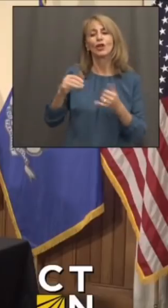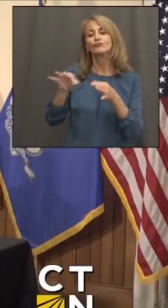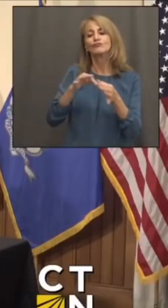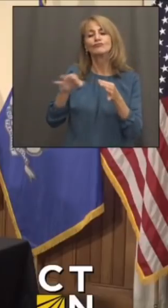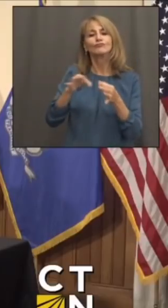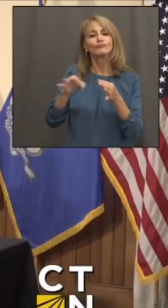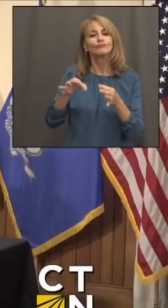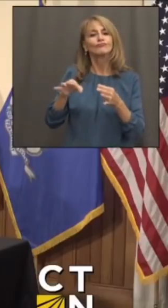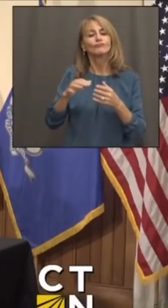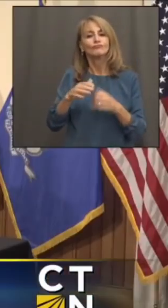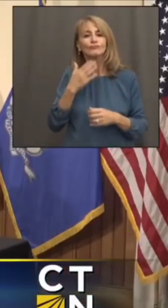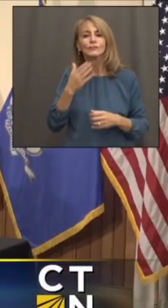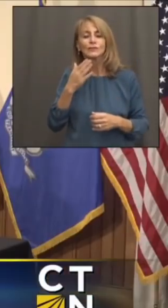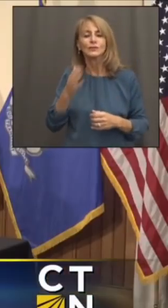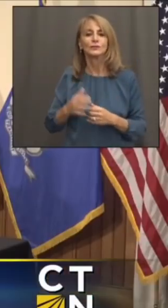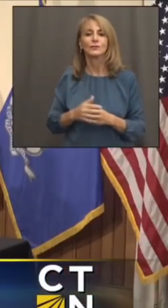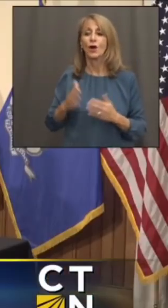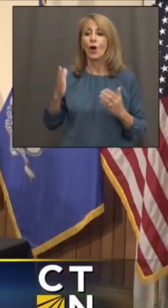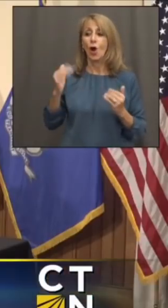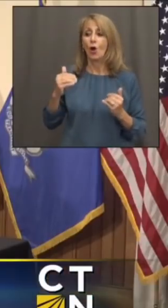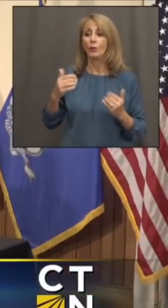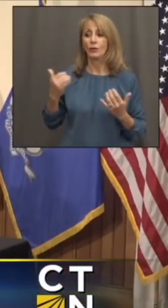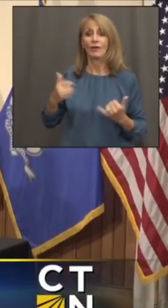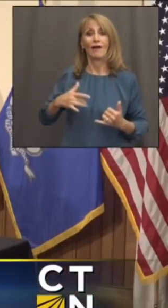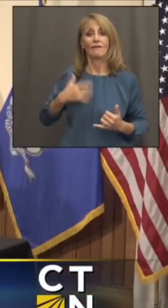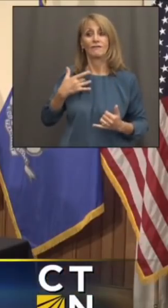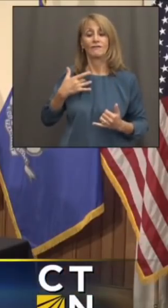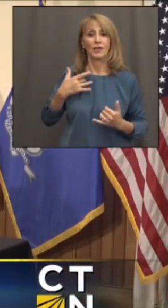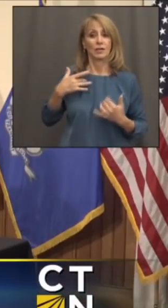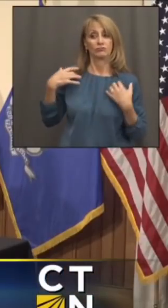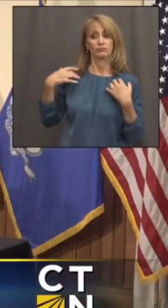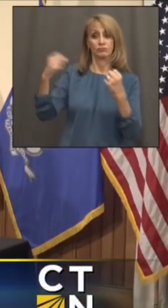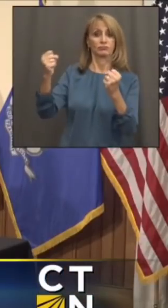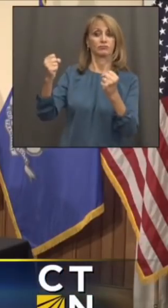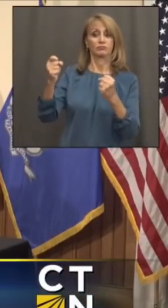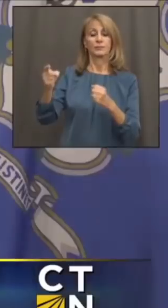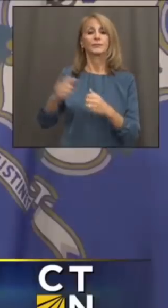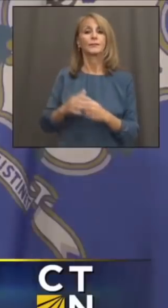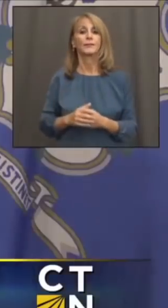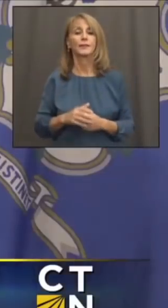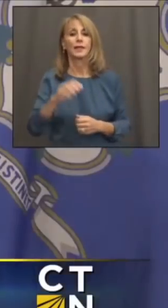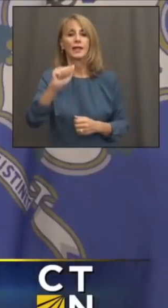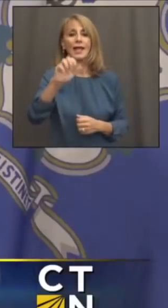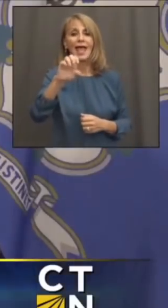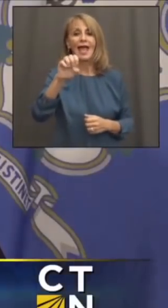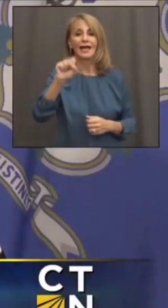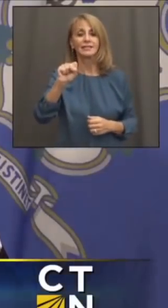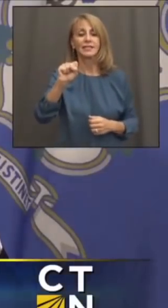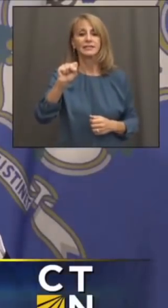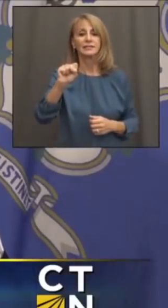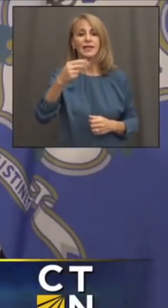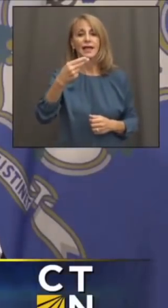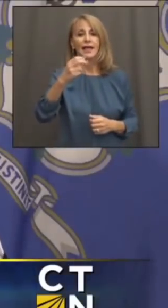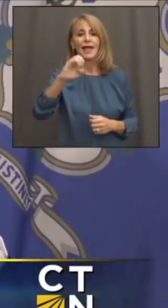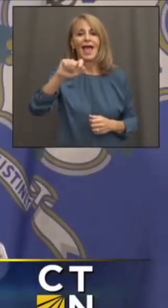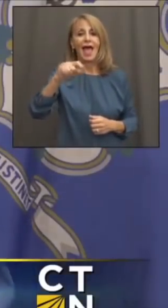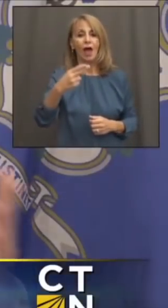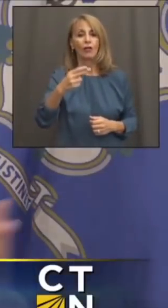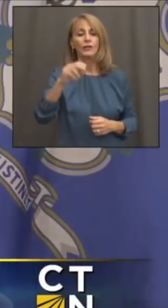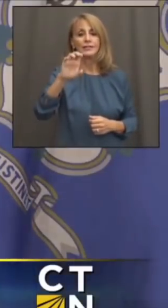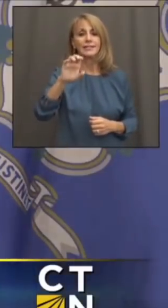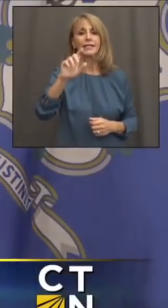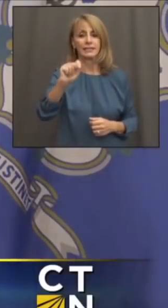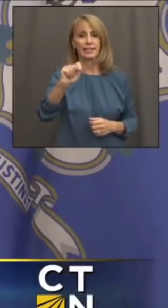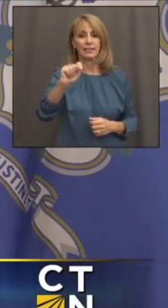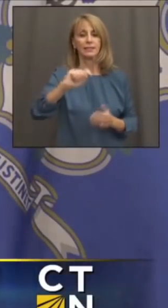a little bit, and you're looking good. I hope you're feeling great and on the mend. Access Health CT, starting up on May 1st, goes